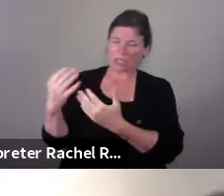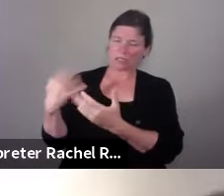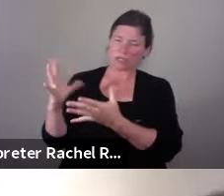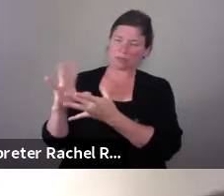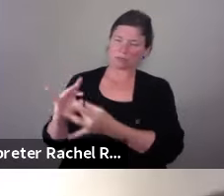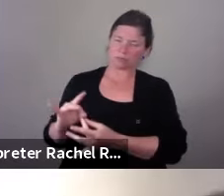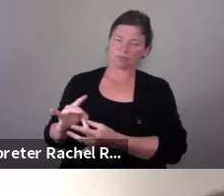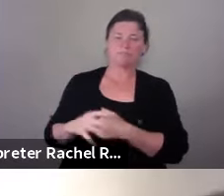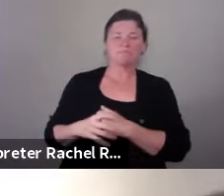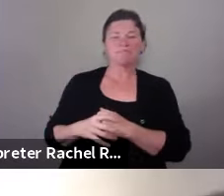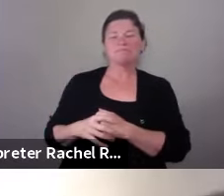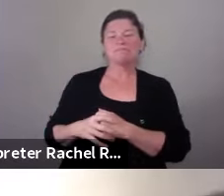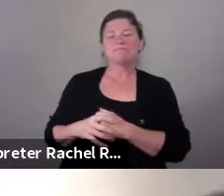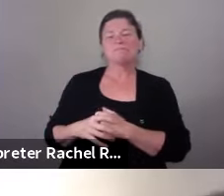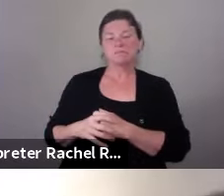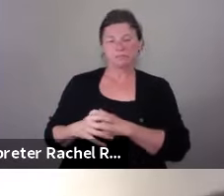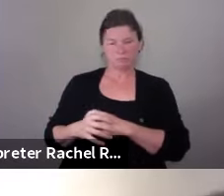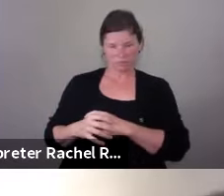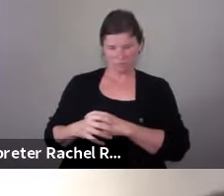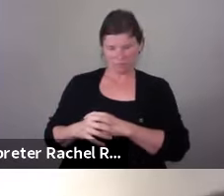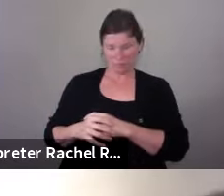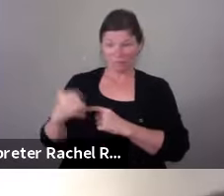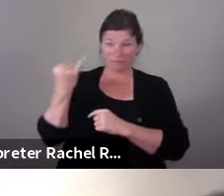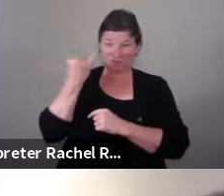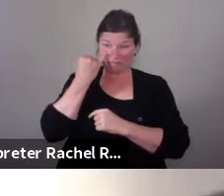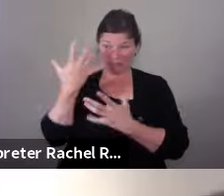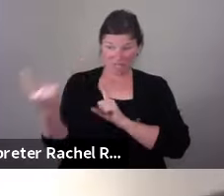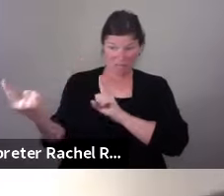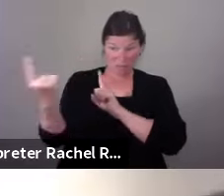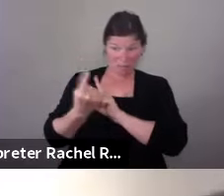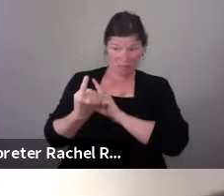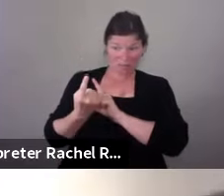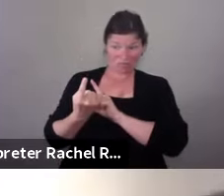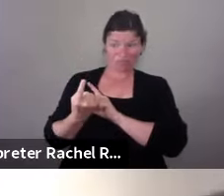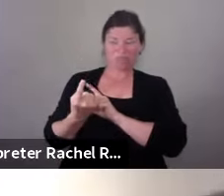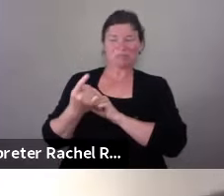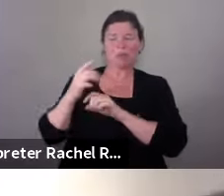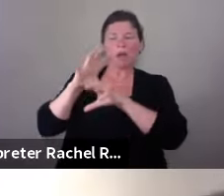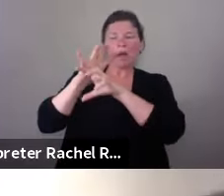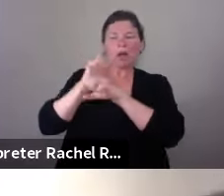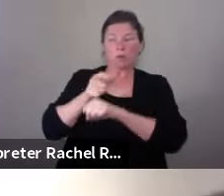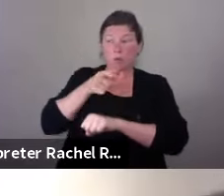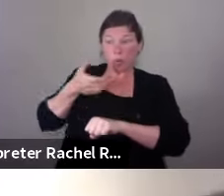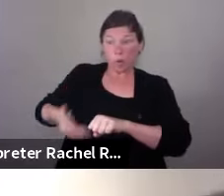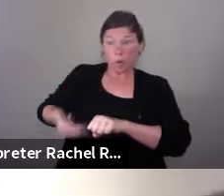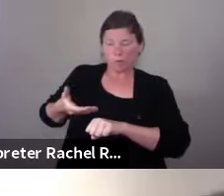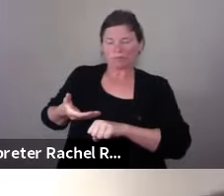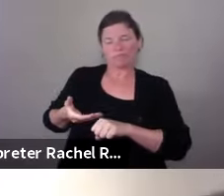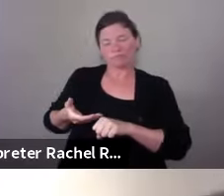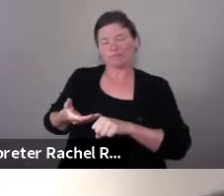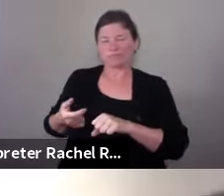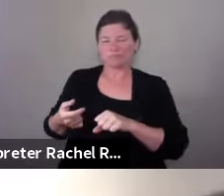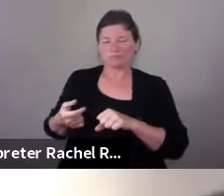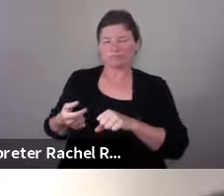Verbal ability, anyone that knows me or anyone that gets to know me will tell you that I'm